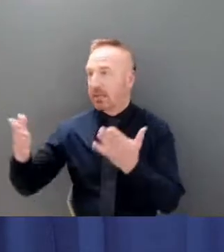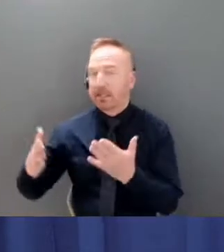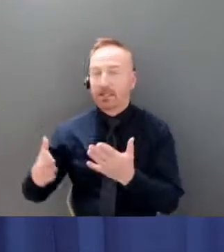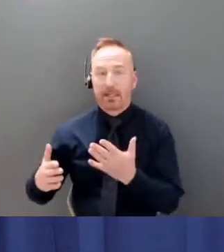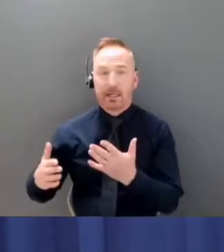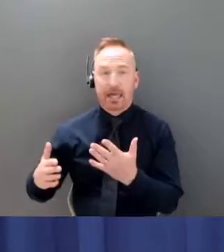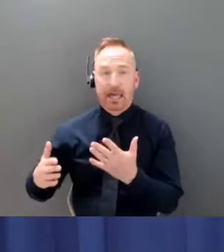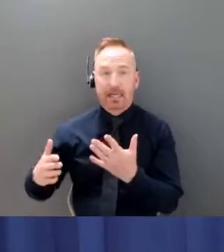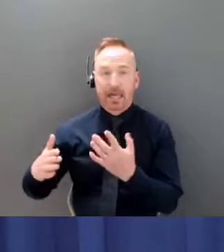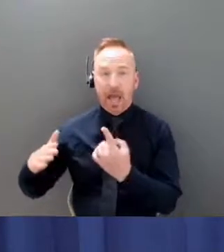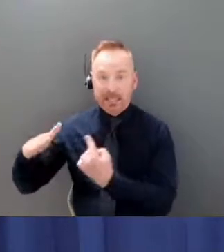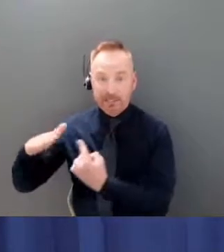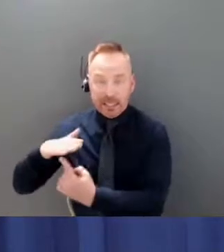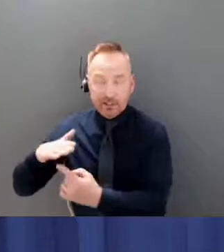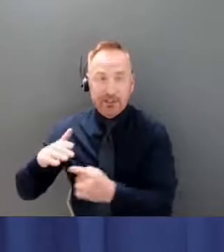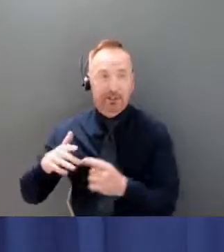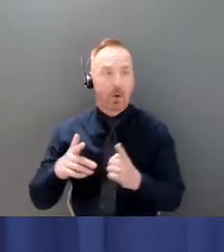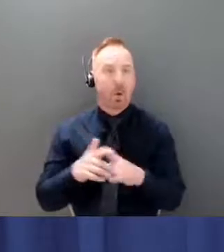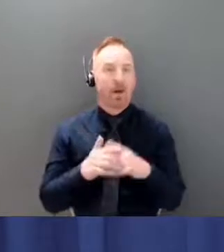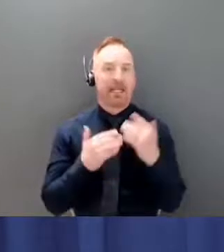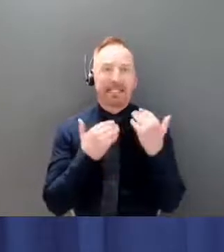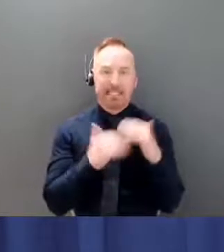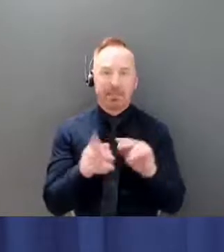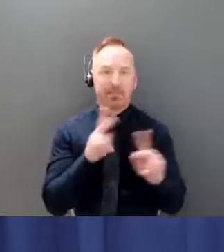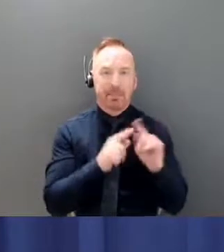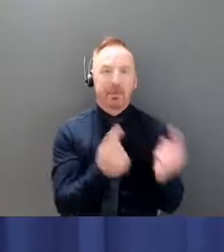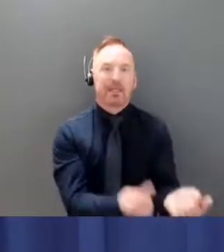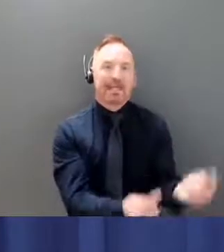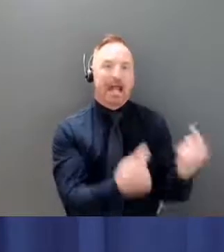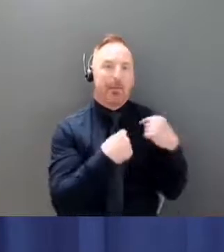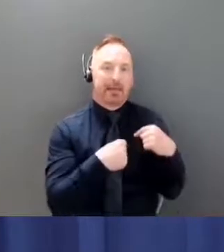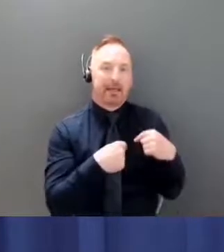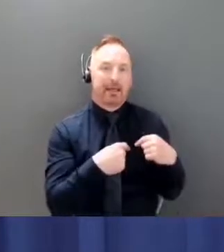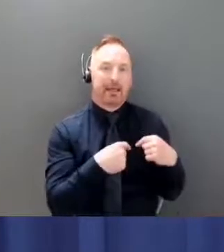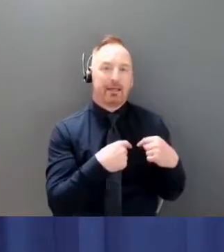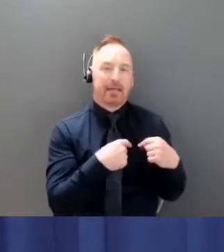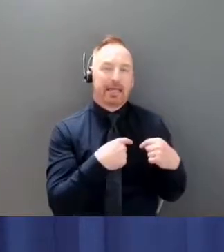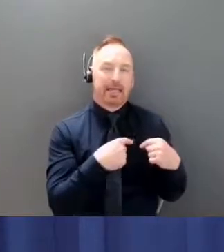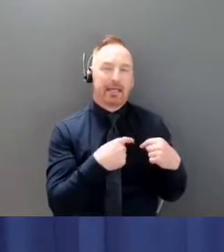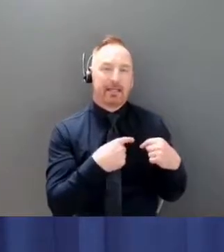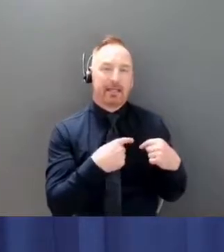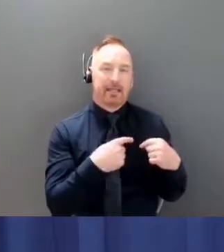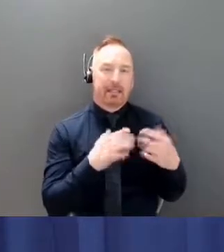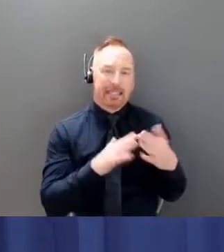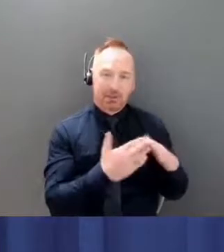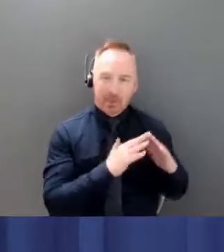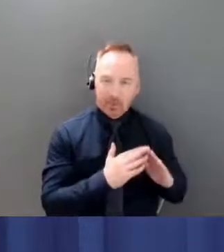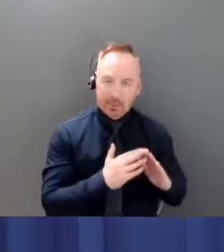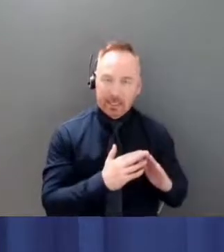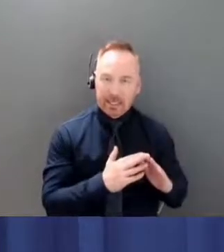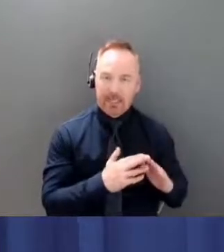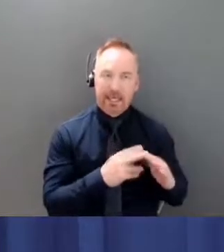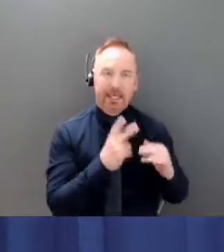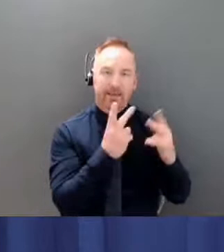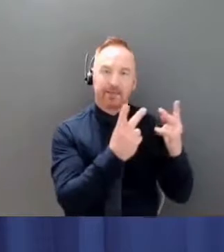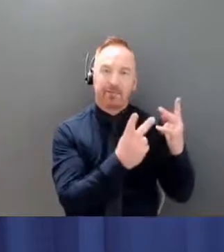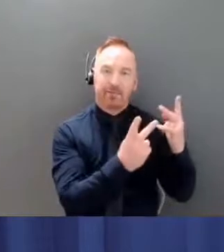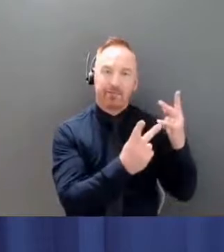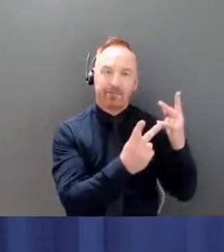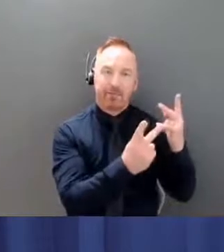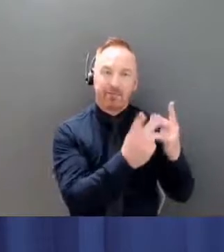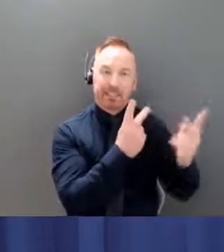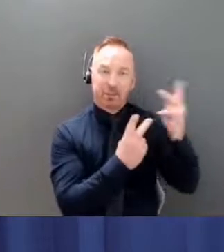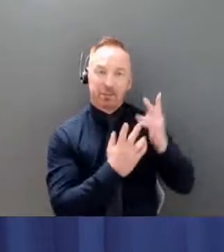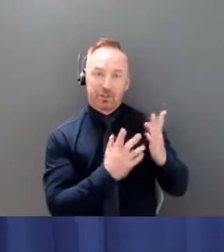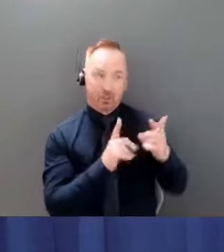visitors and outsiders. I was just wondering if case totals or any other information you might have is reflecting if